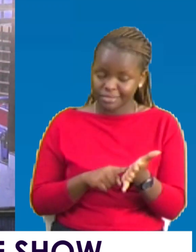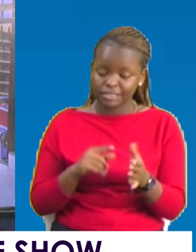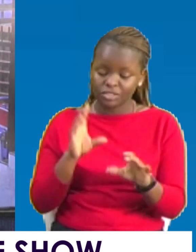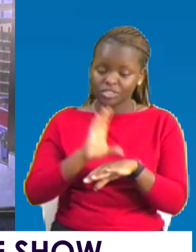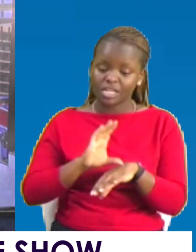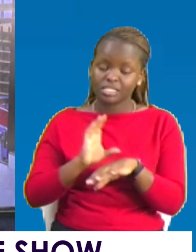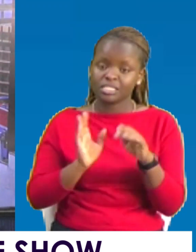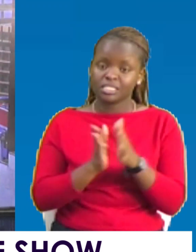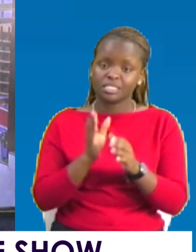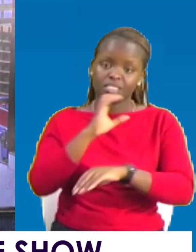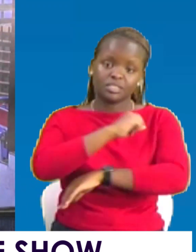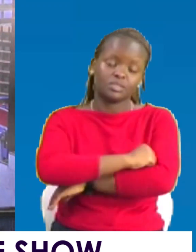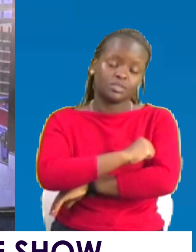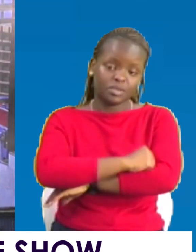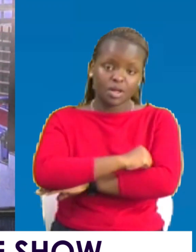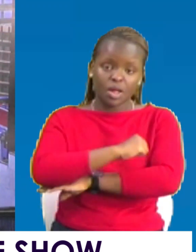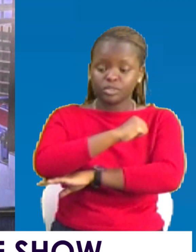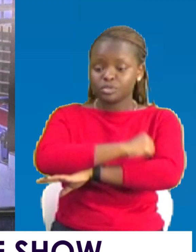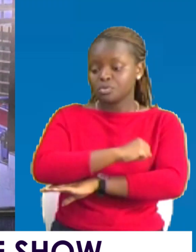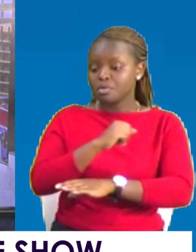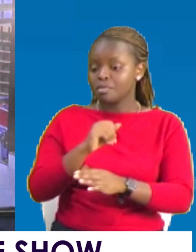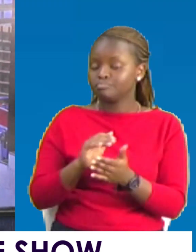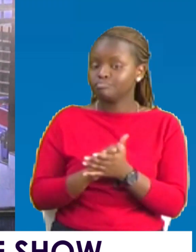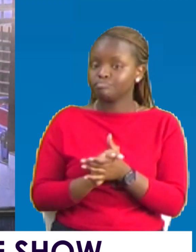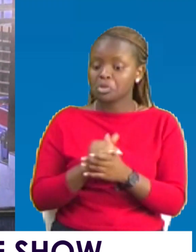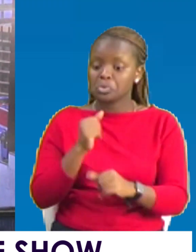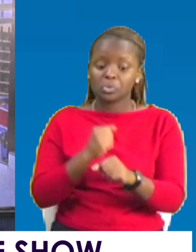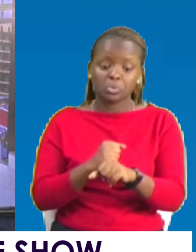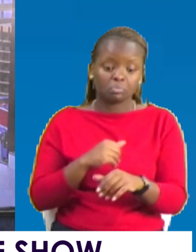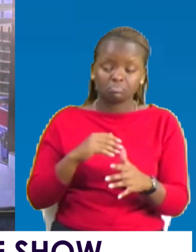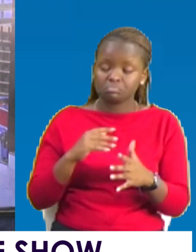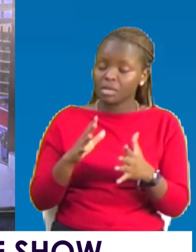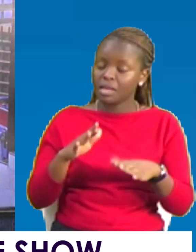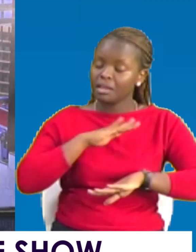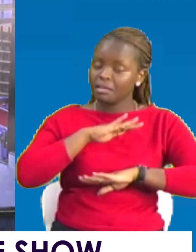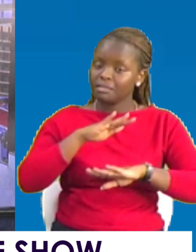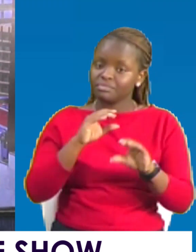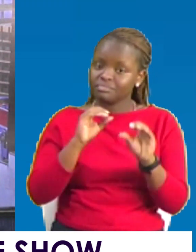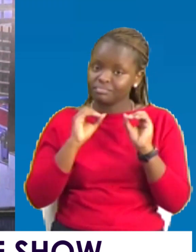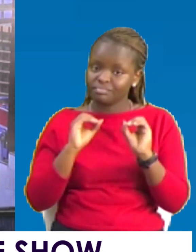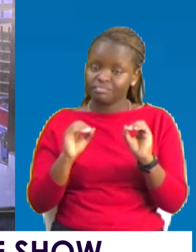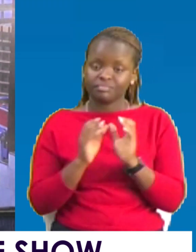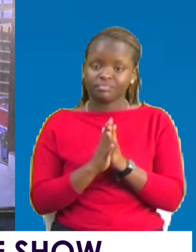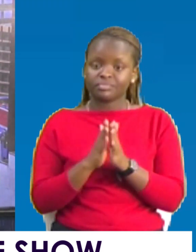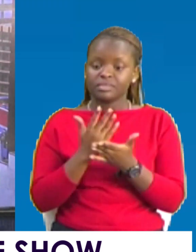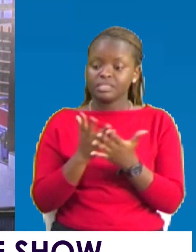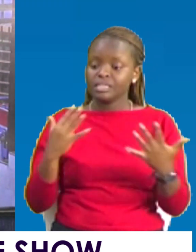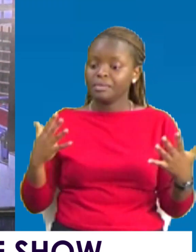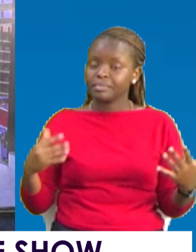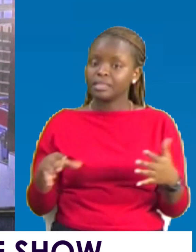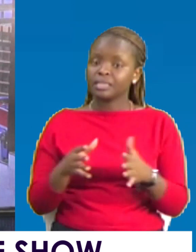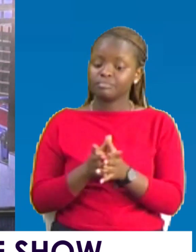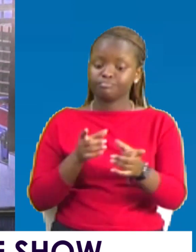There is something that school was meant to do, but it is not doing it enough. There is something that was